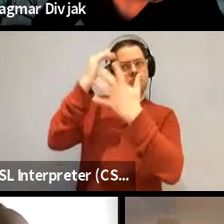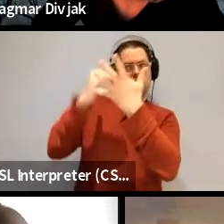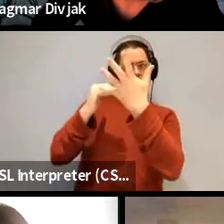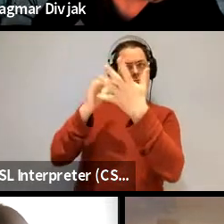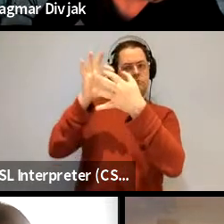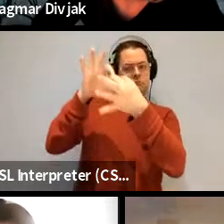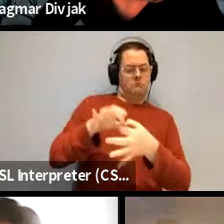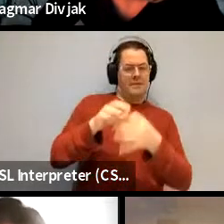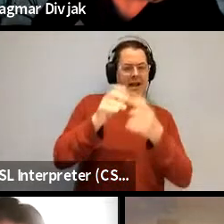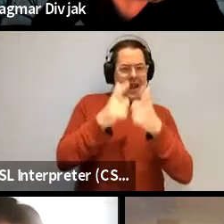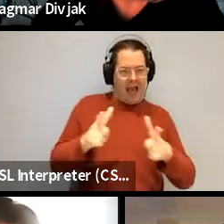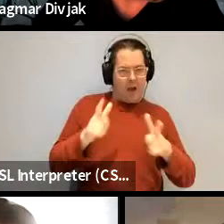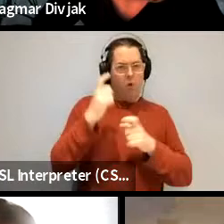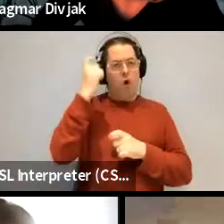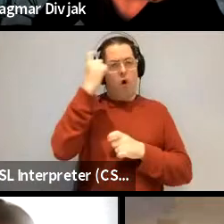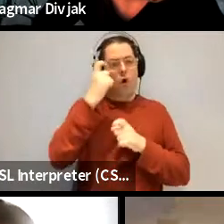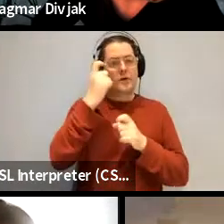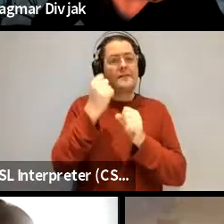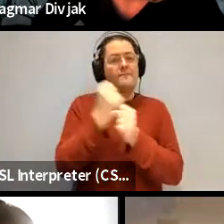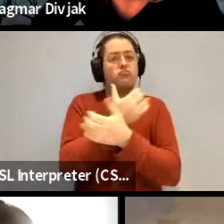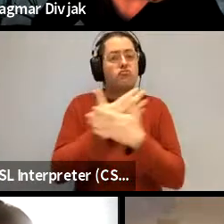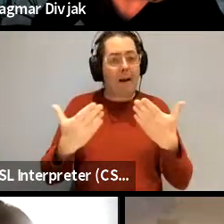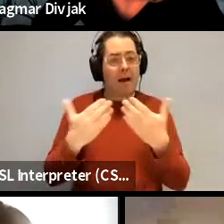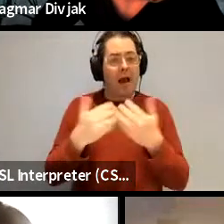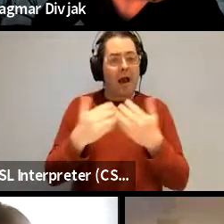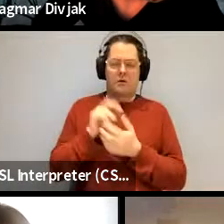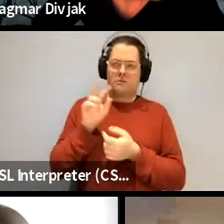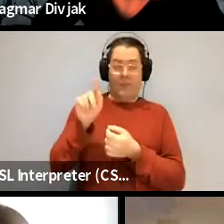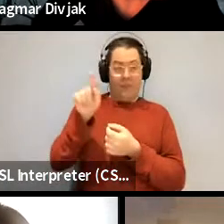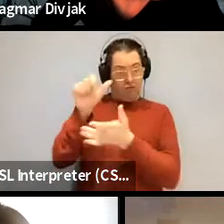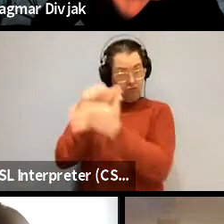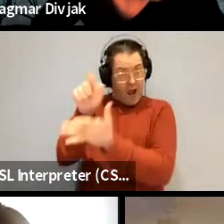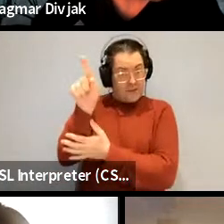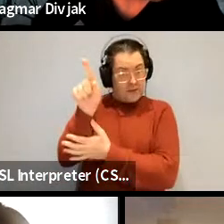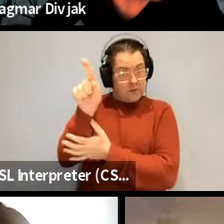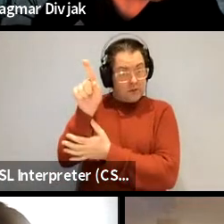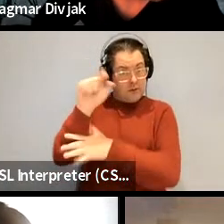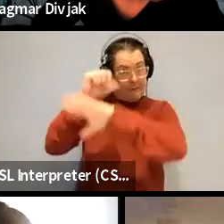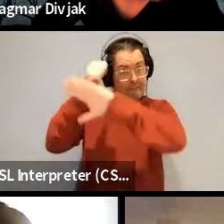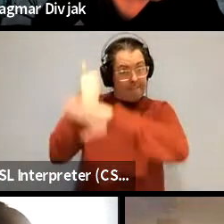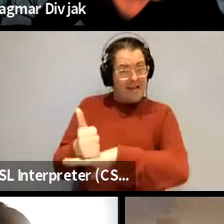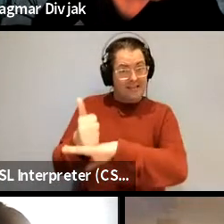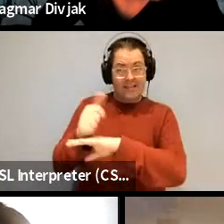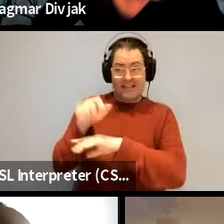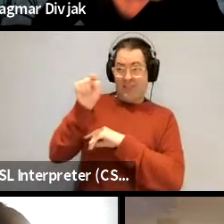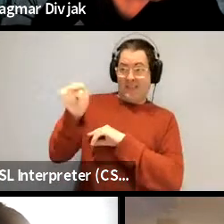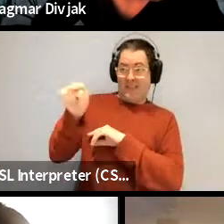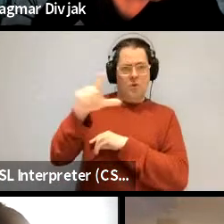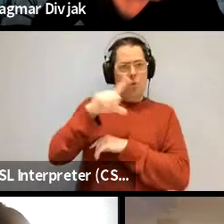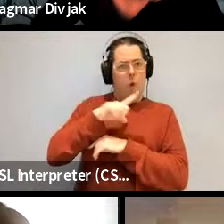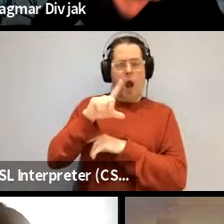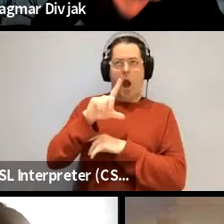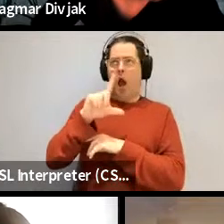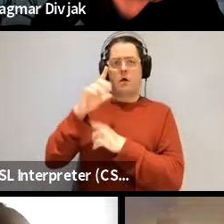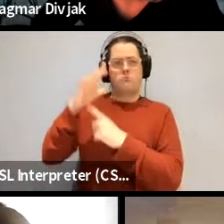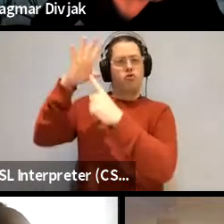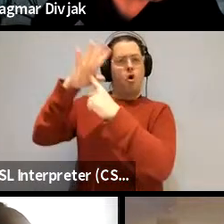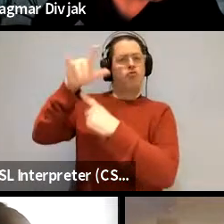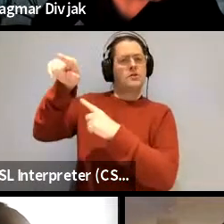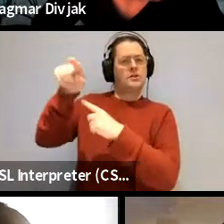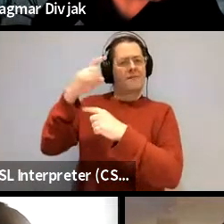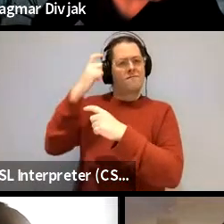language in cognitive grammar or whatever how we know those are right why do we give them epistemological priority